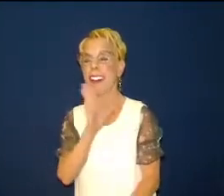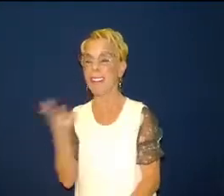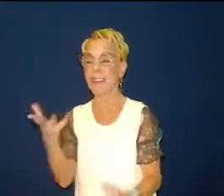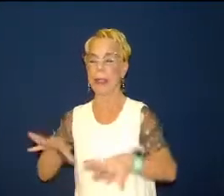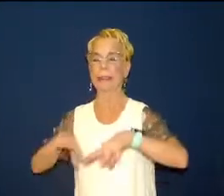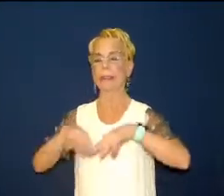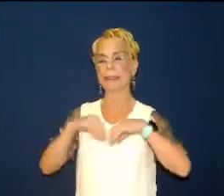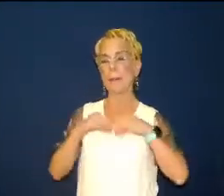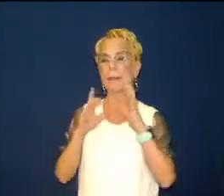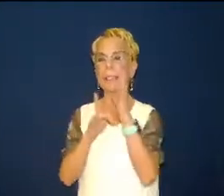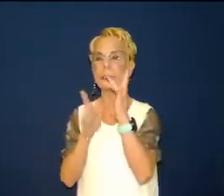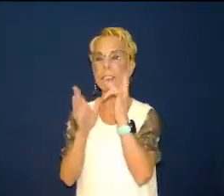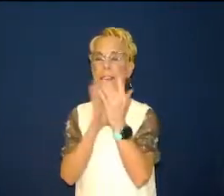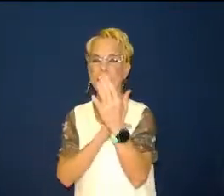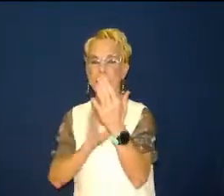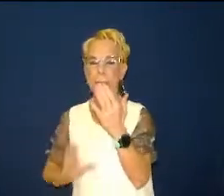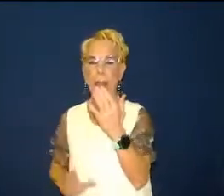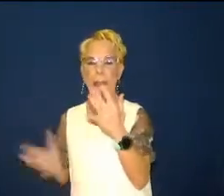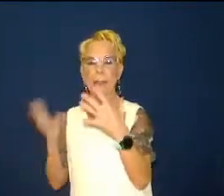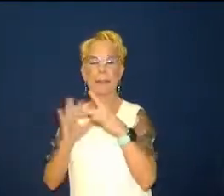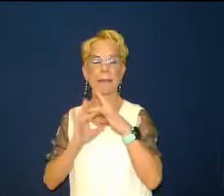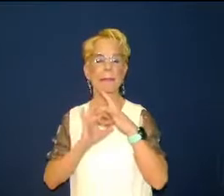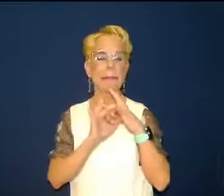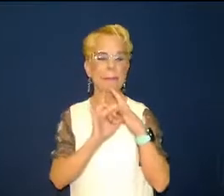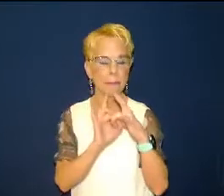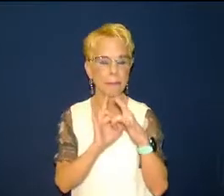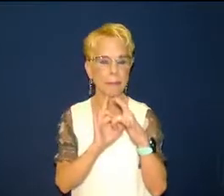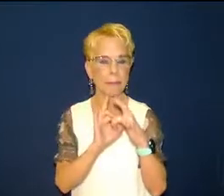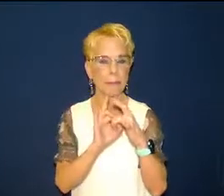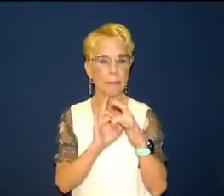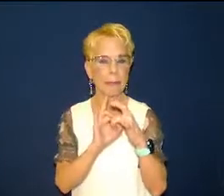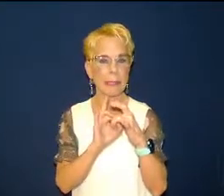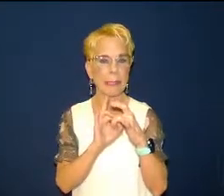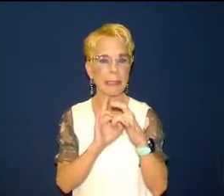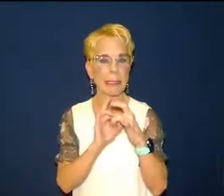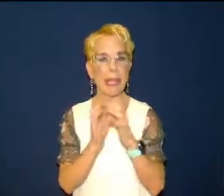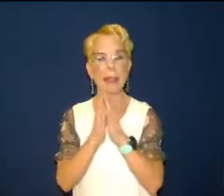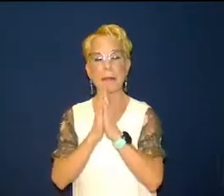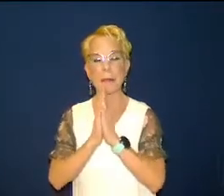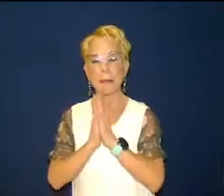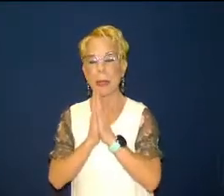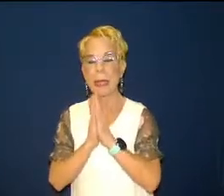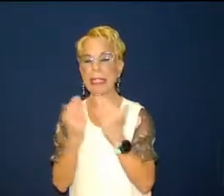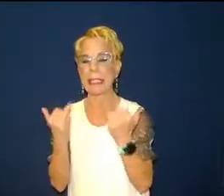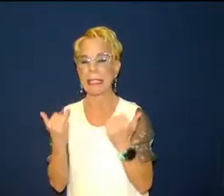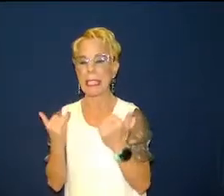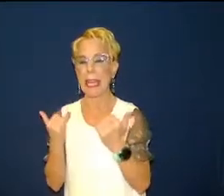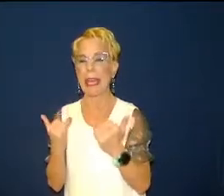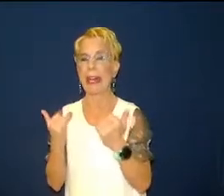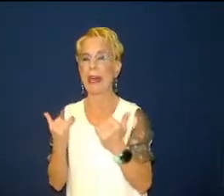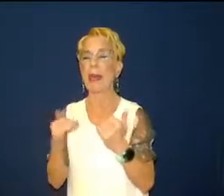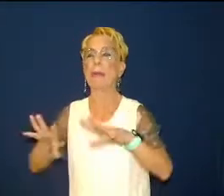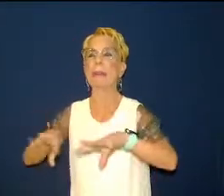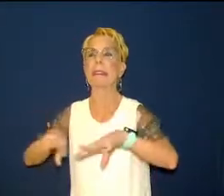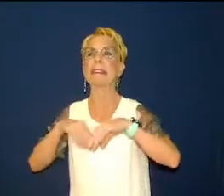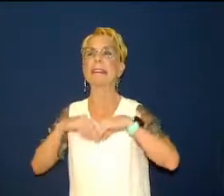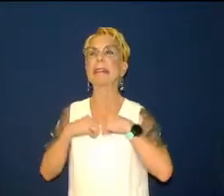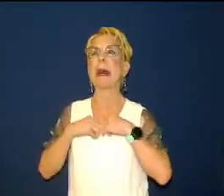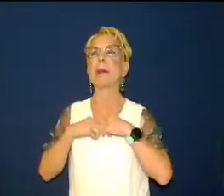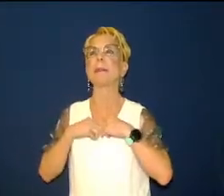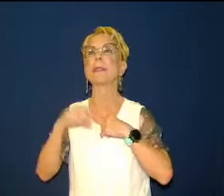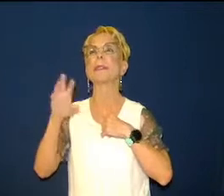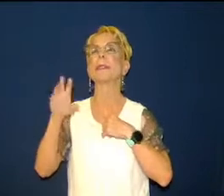as their lord and savior i pray lord that that person lord wrote right now ask